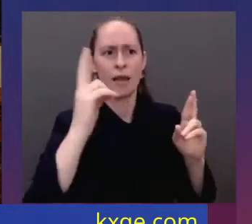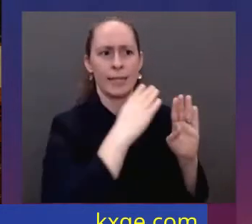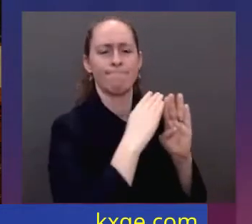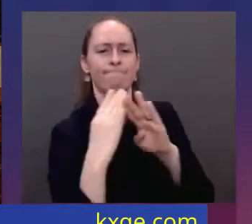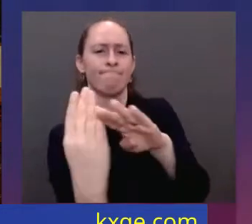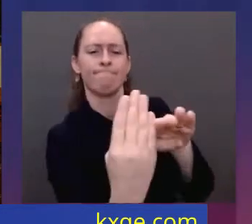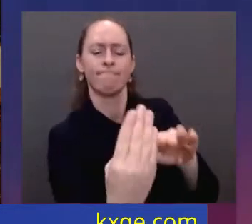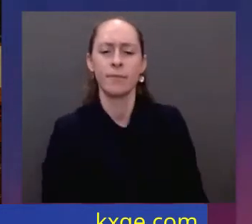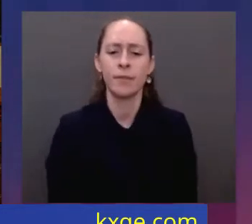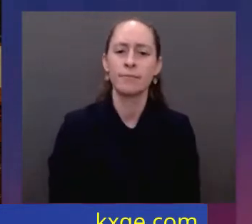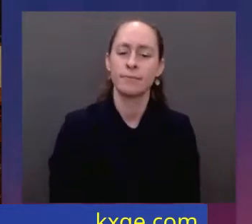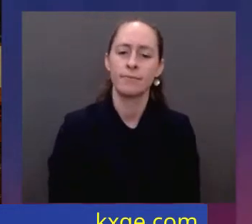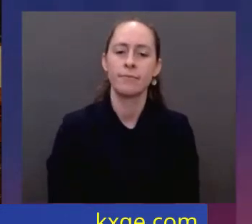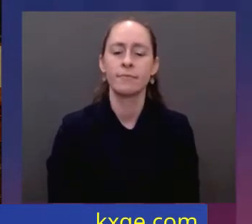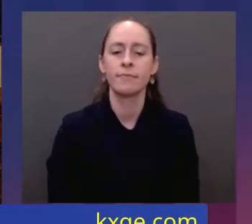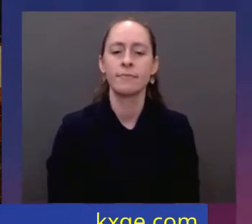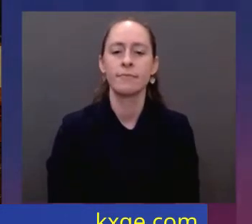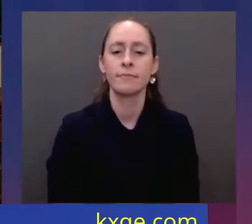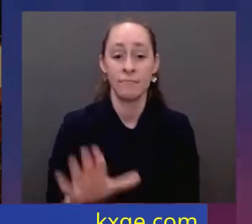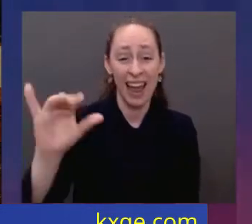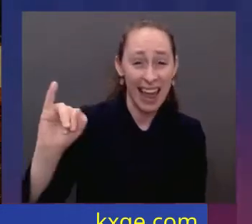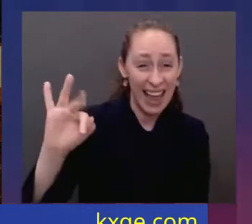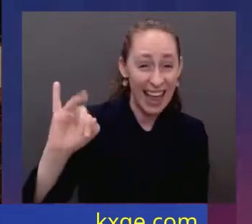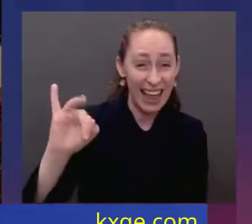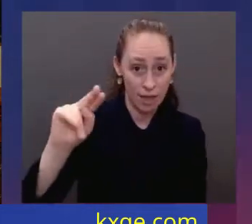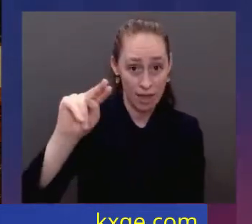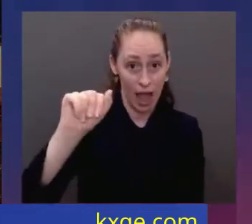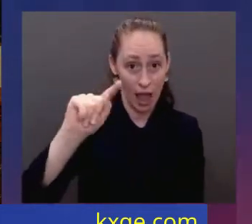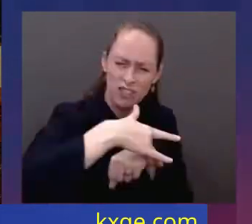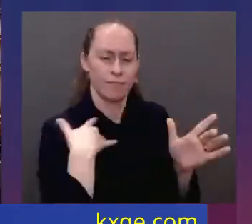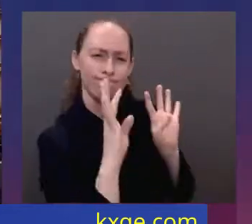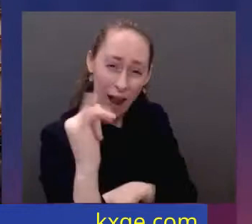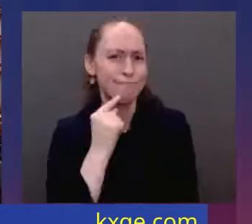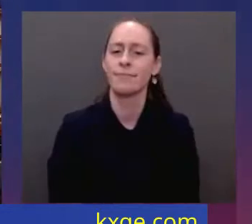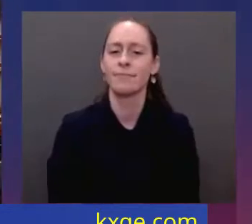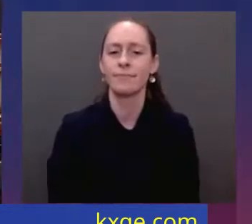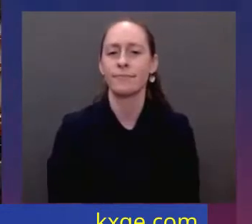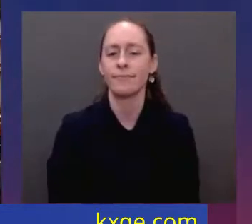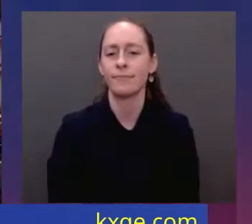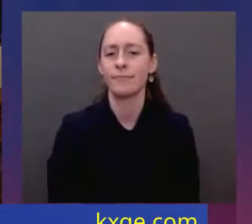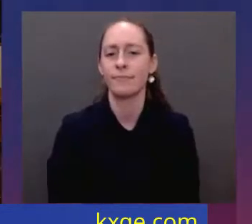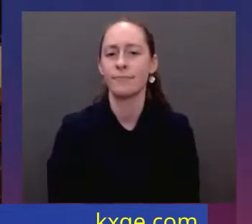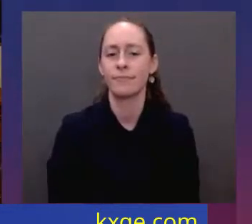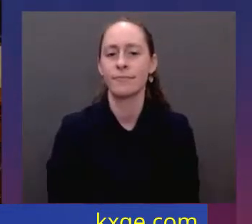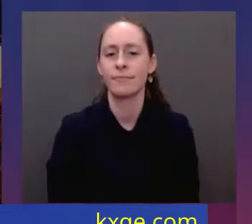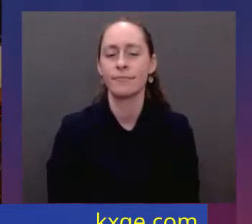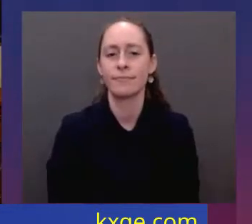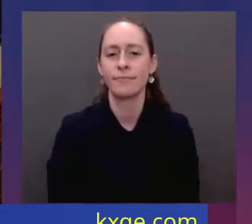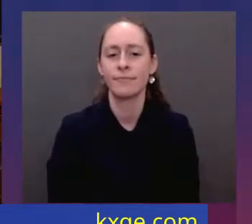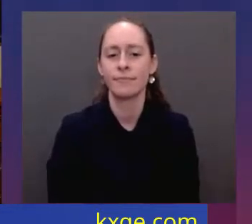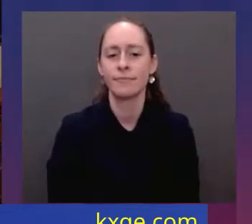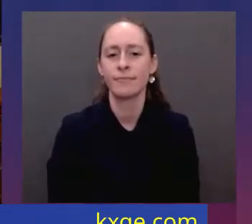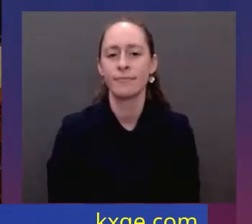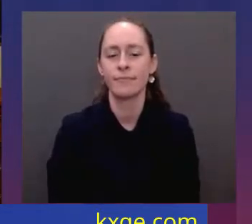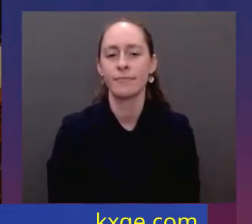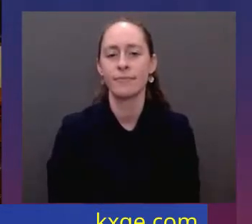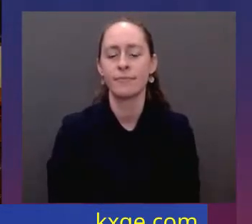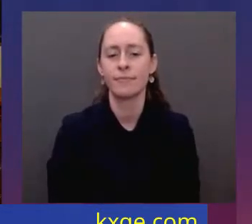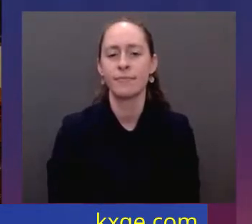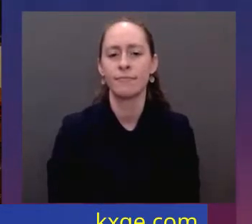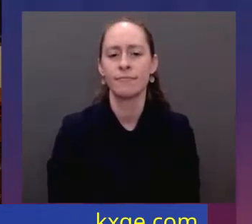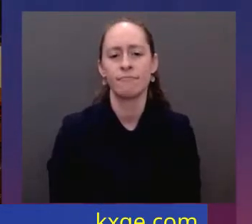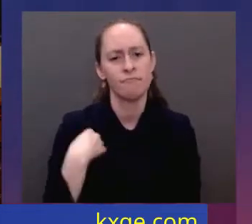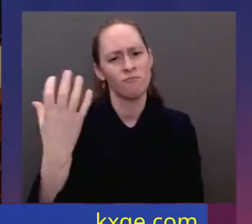territory that is NATO territory with the full force of our collective power. Every single inch. And we're clear-eyed. Ukrainians are fighting back with pure